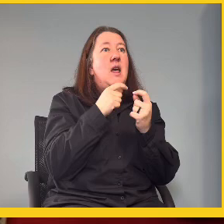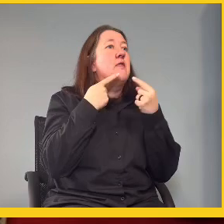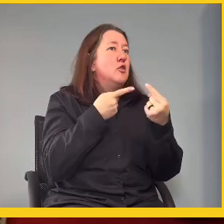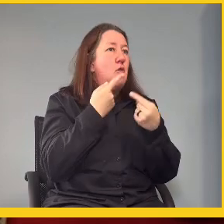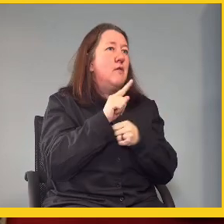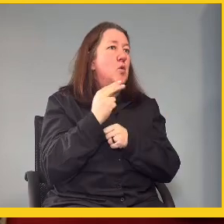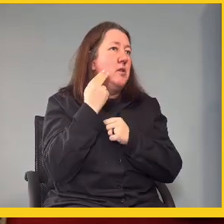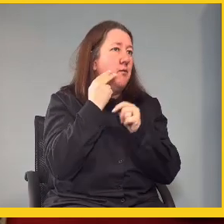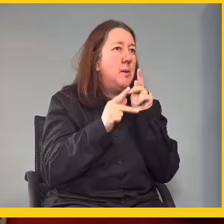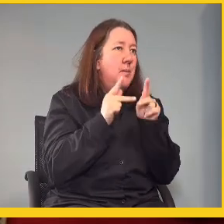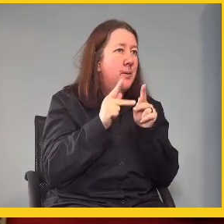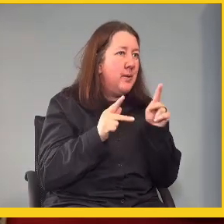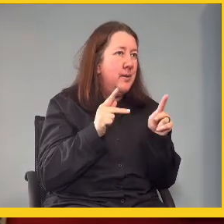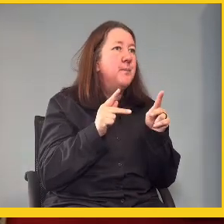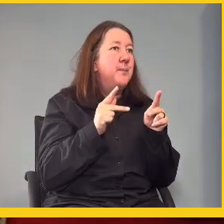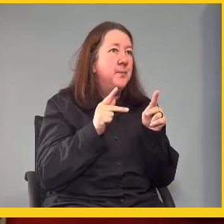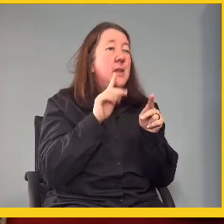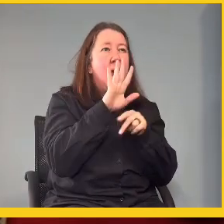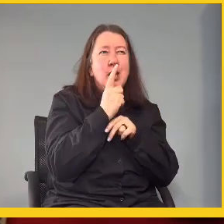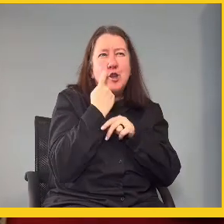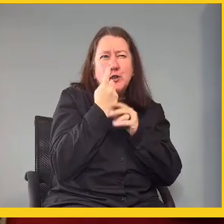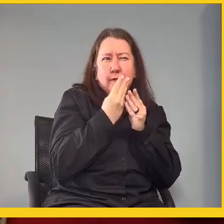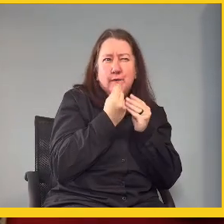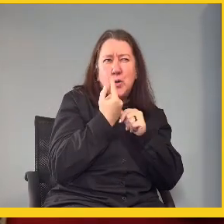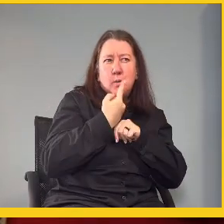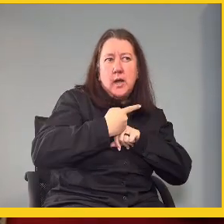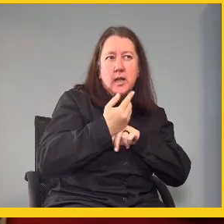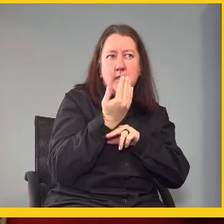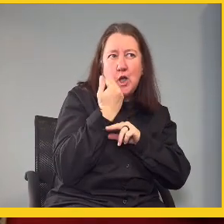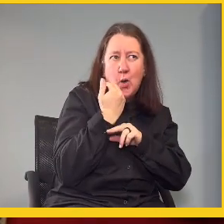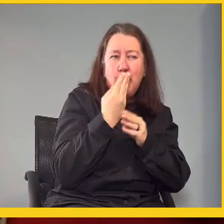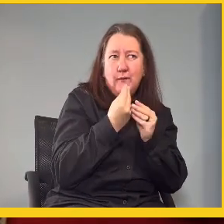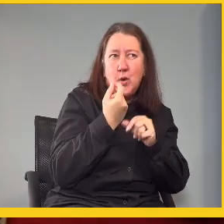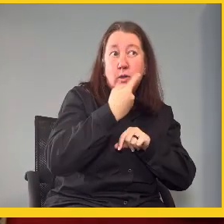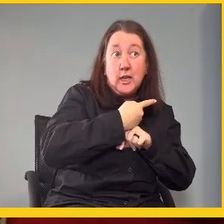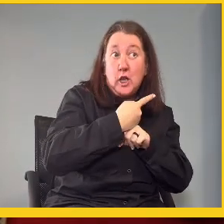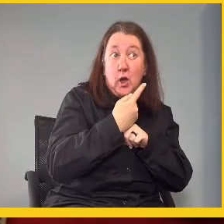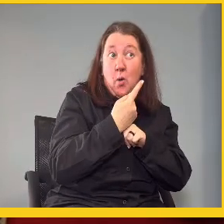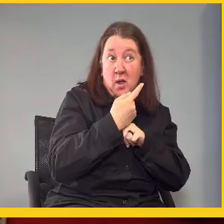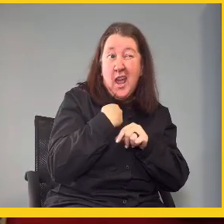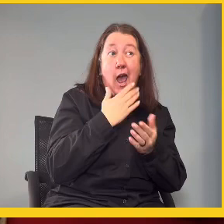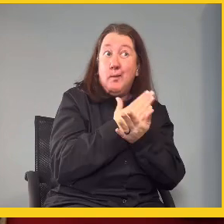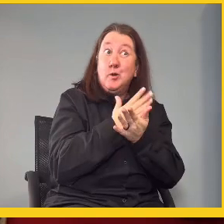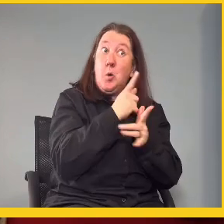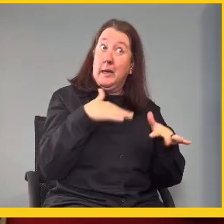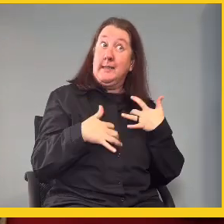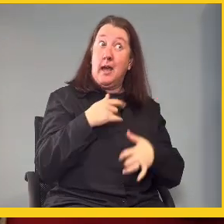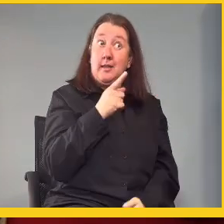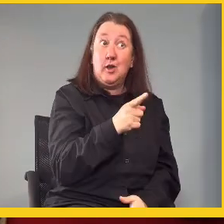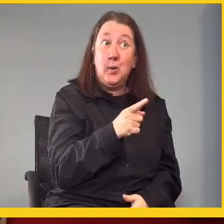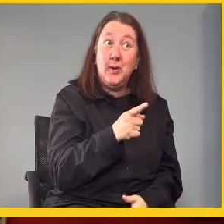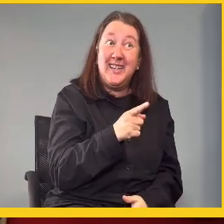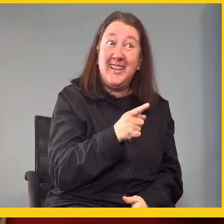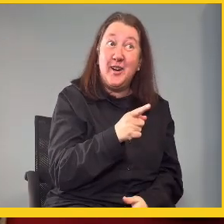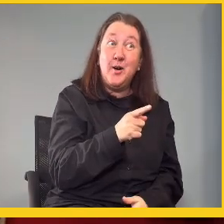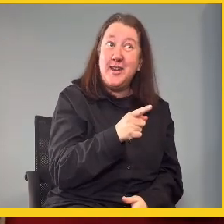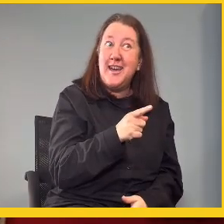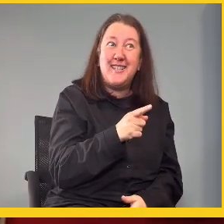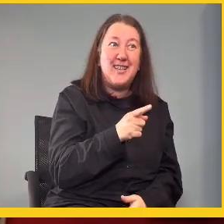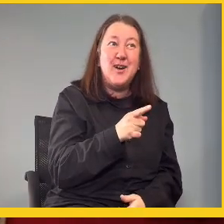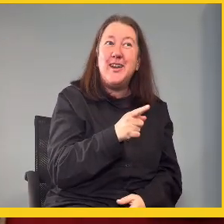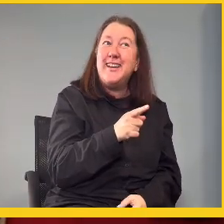for deaf people. And recently, a few days ago, a few days ago, I'm really sure and excited, you know, to